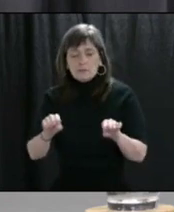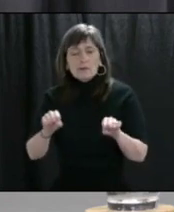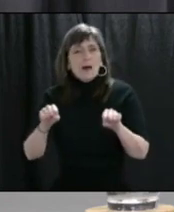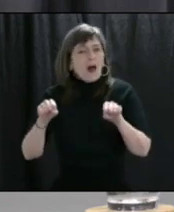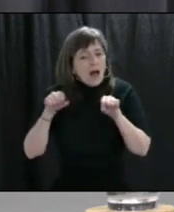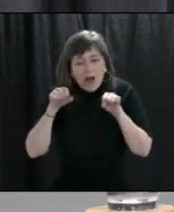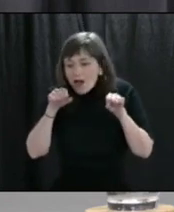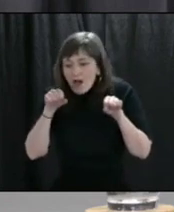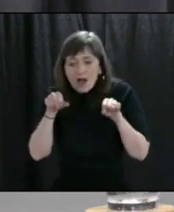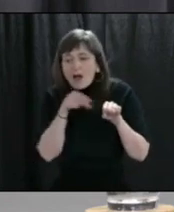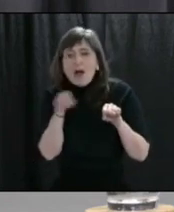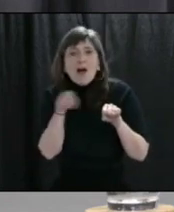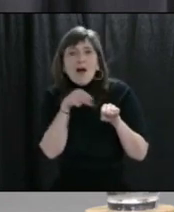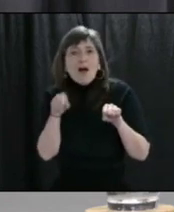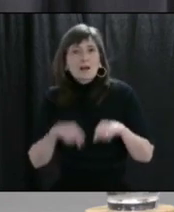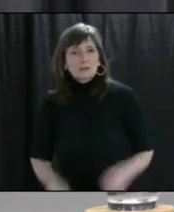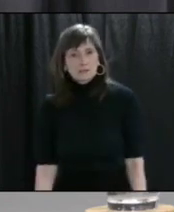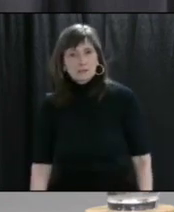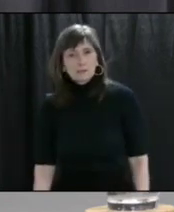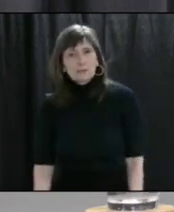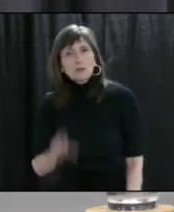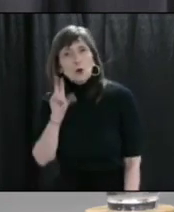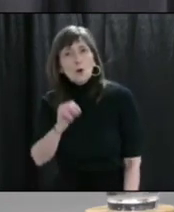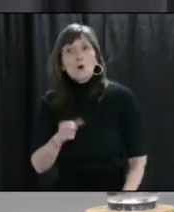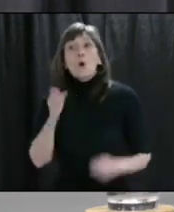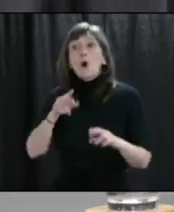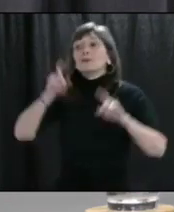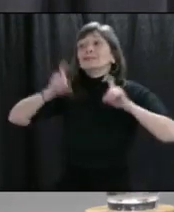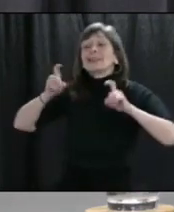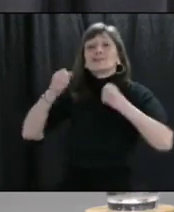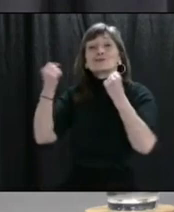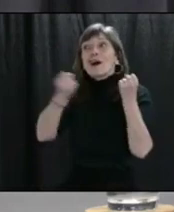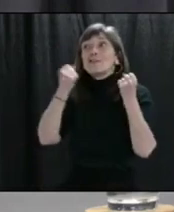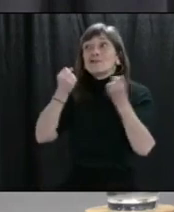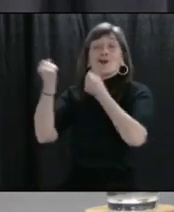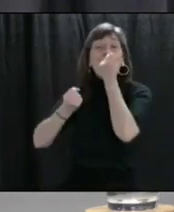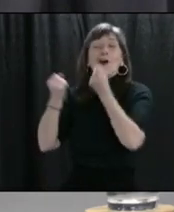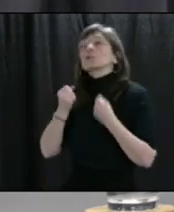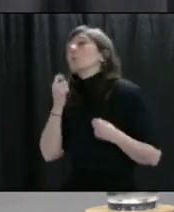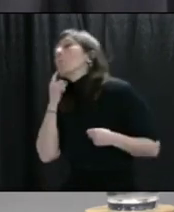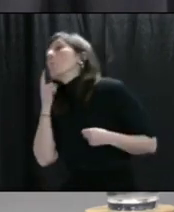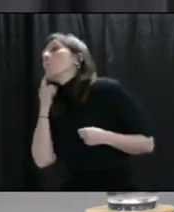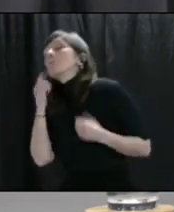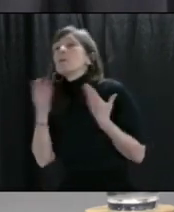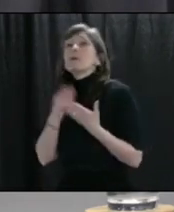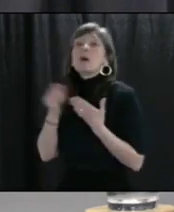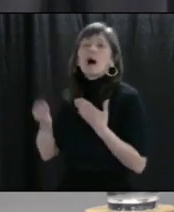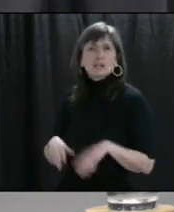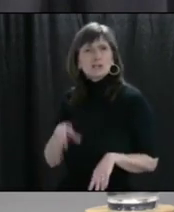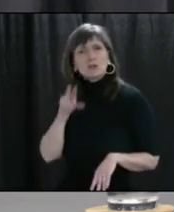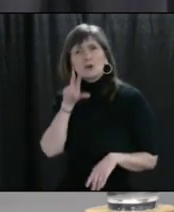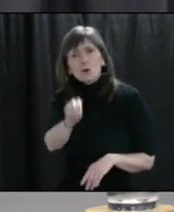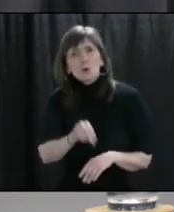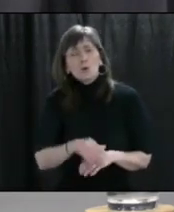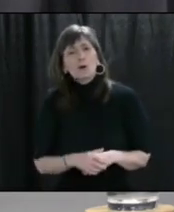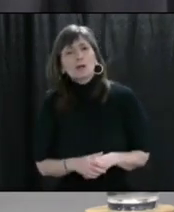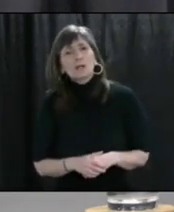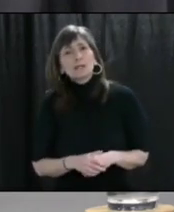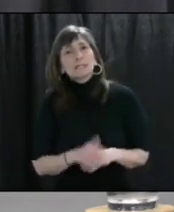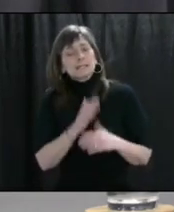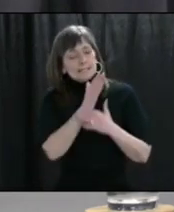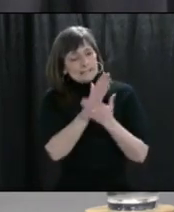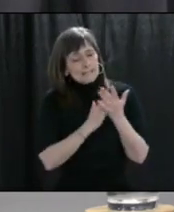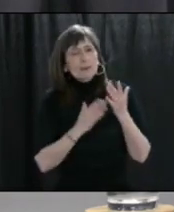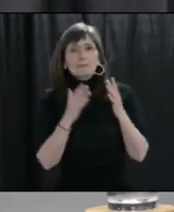to be out test driving cars. We have seen stories of people trying hard to